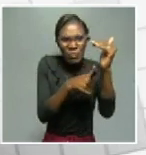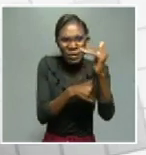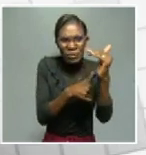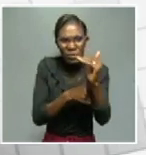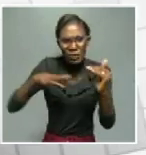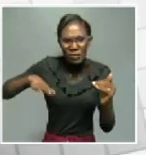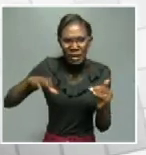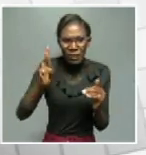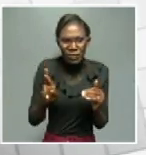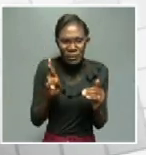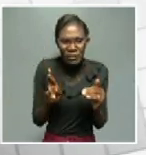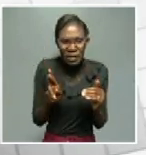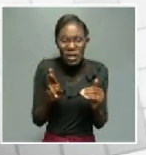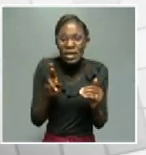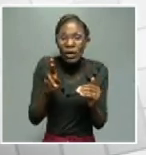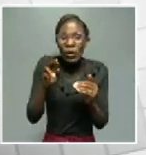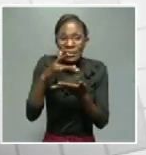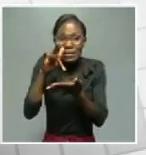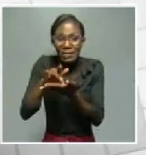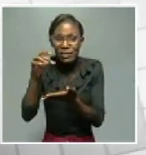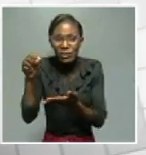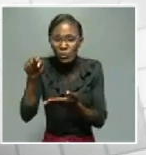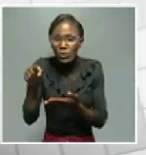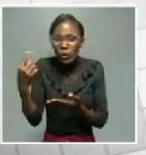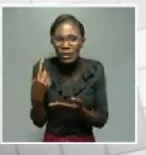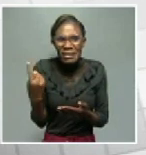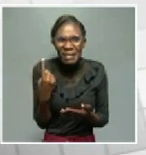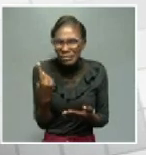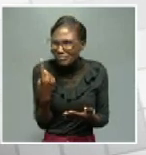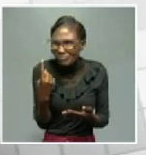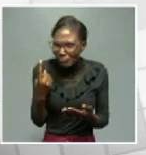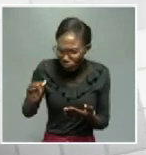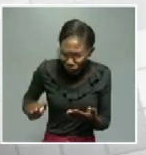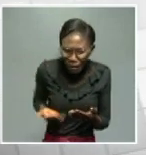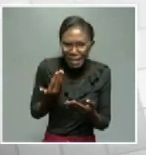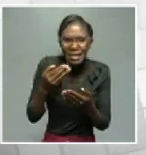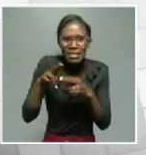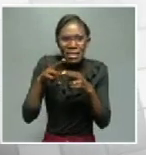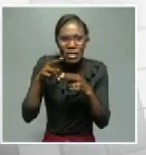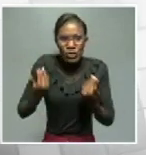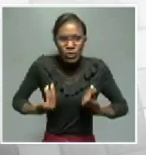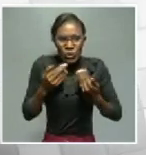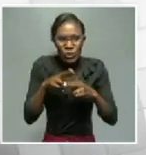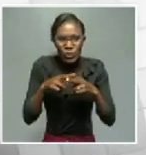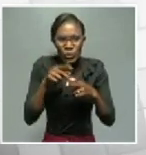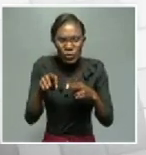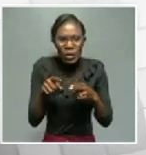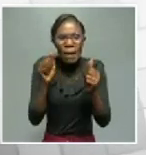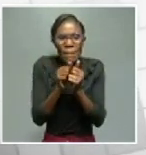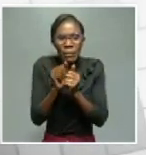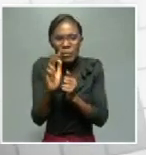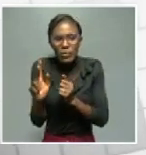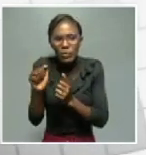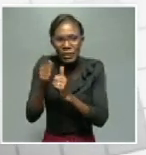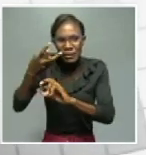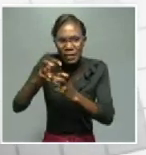on youth matters. The same goes with the disability council that we are putting up at the regional level. You know that we have received 24